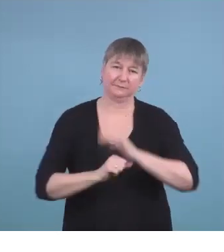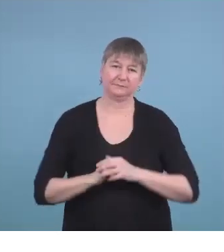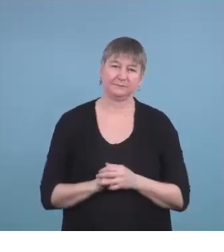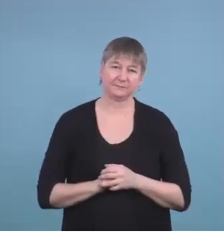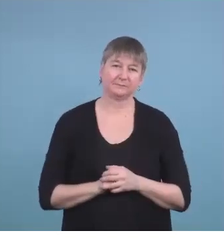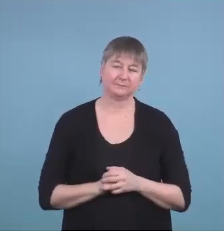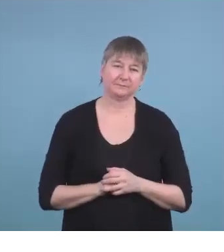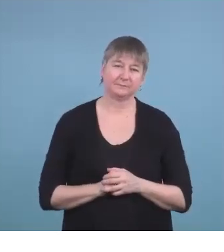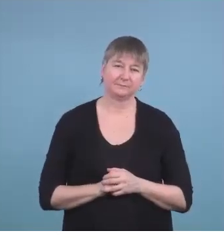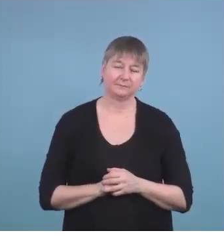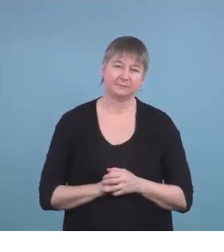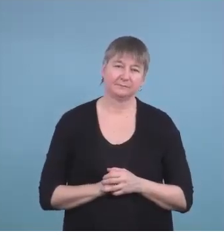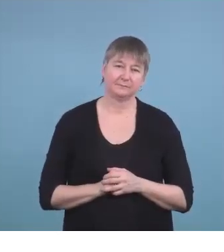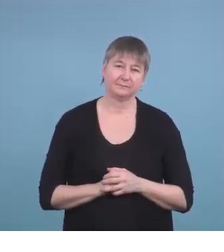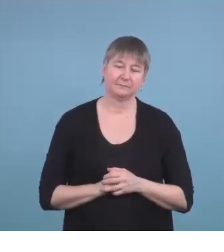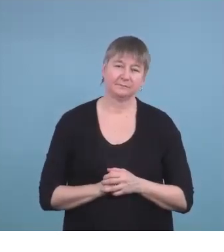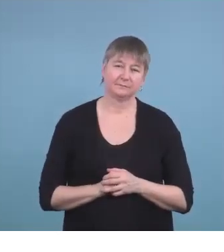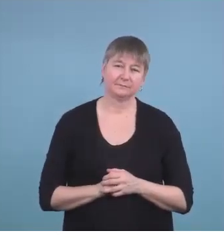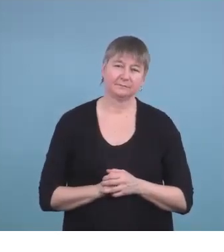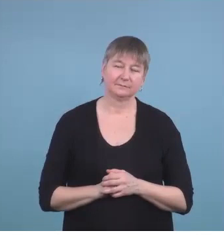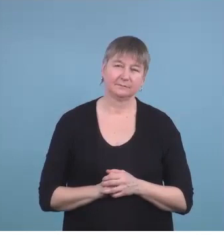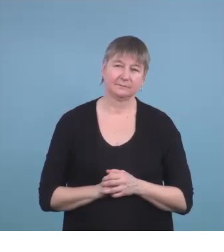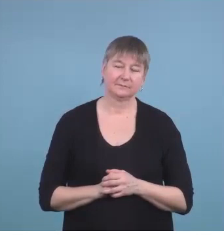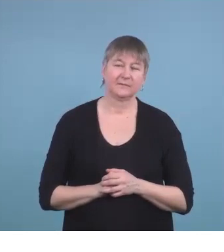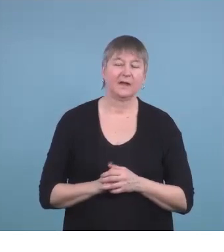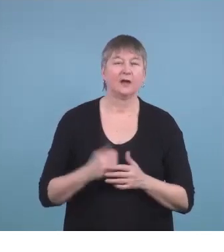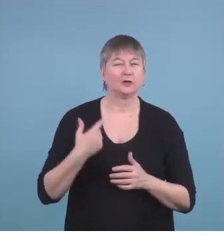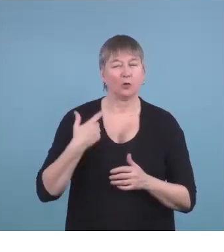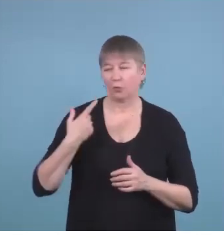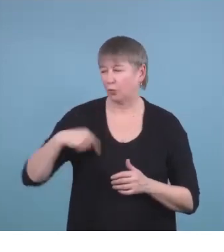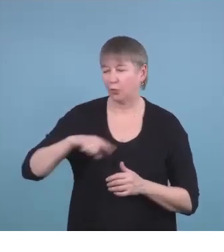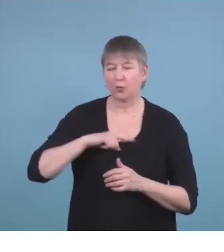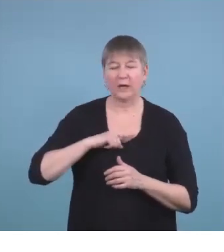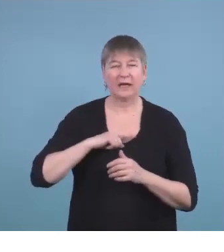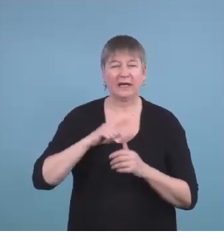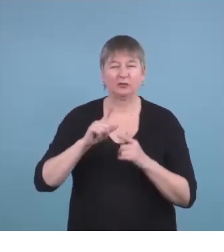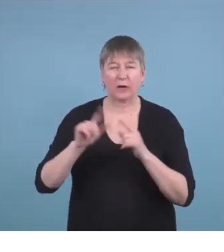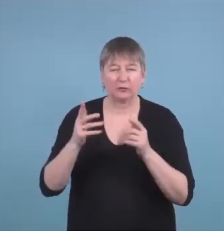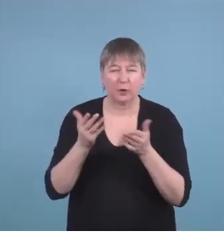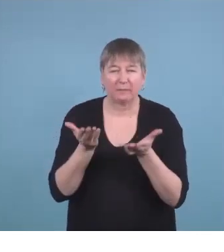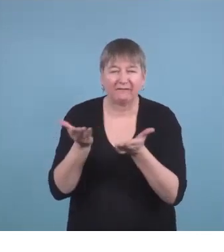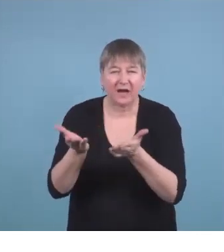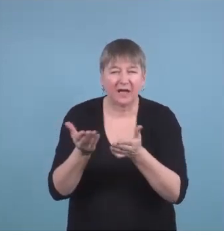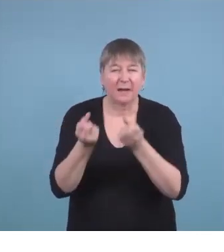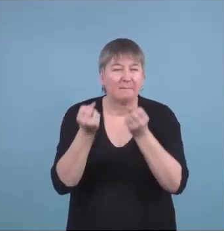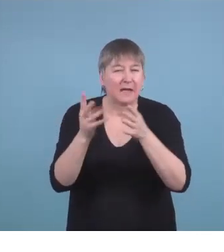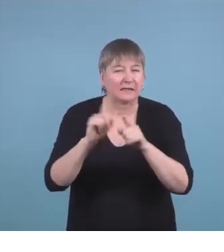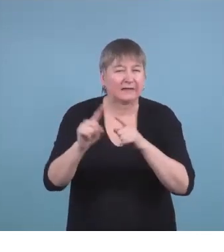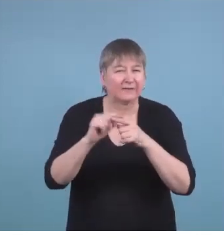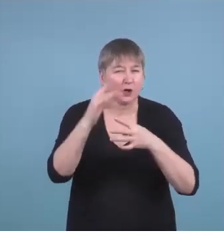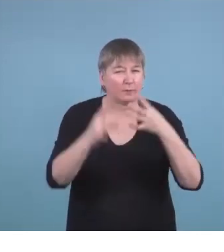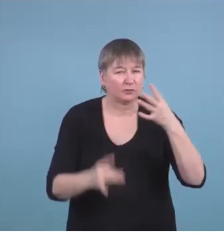and we work on developing as many options because this is such a diverse group